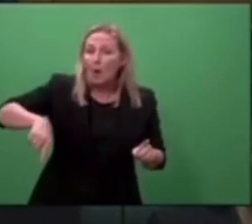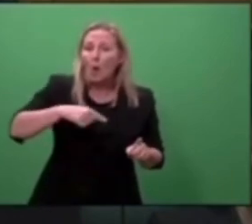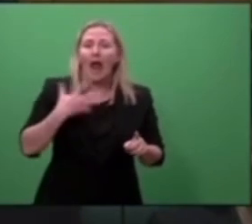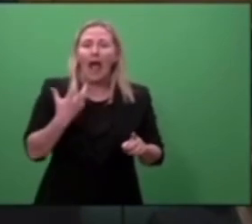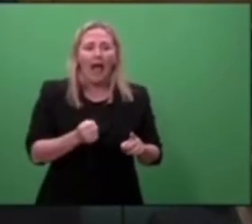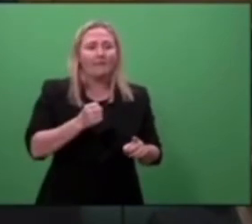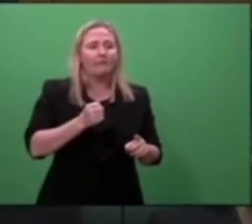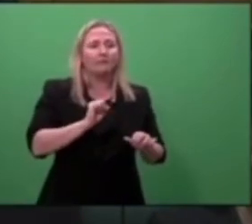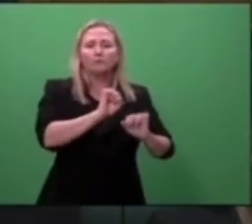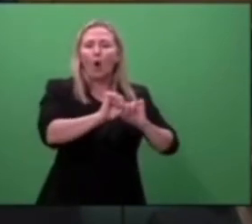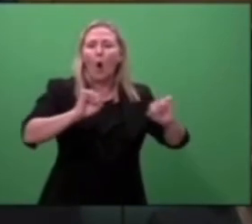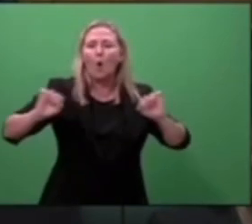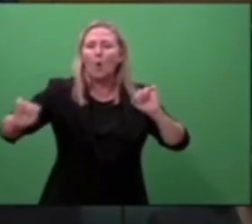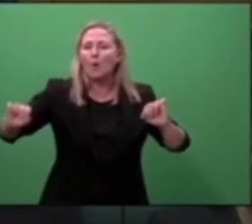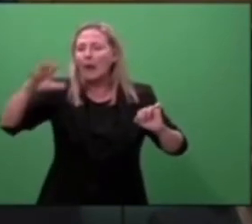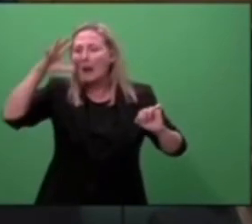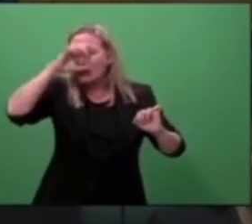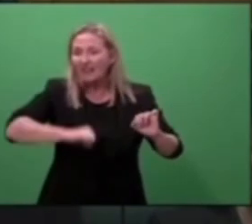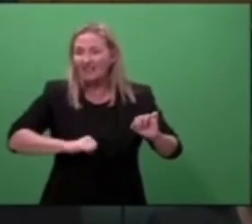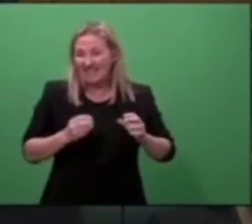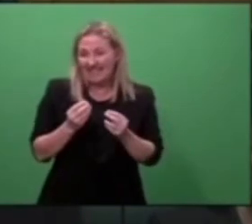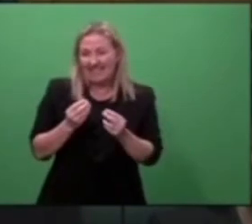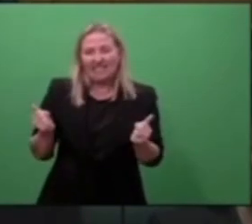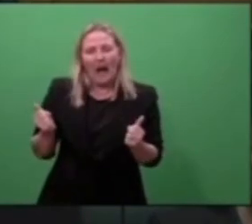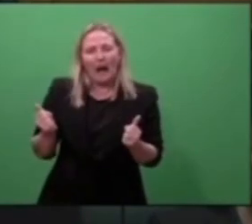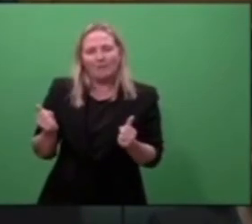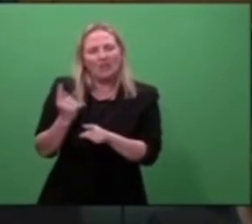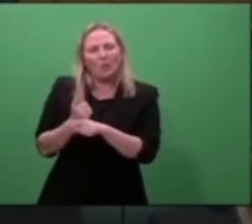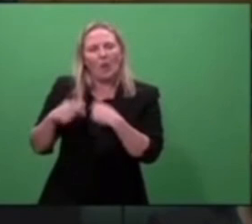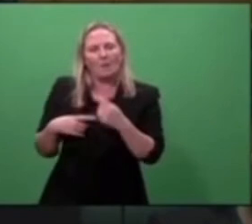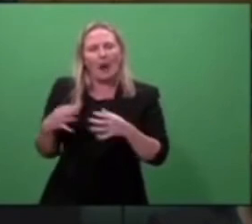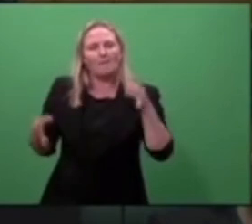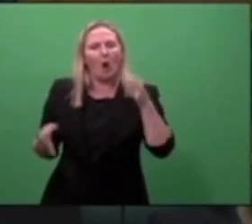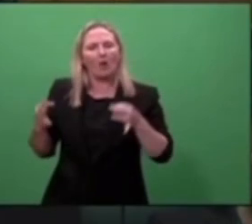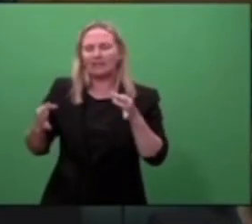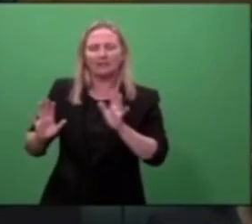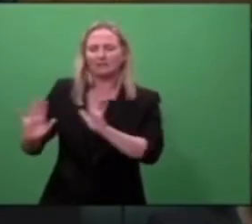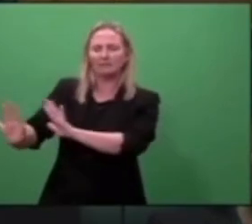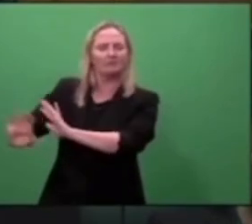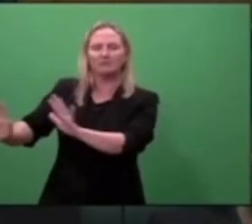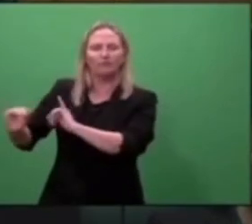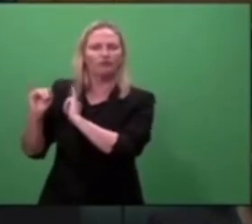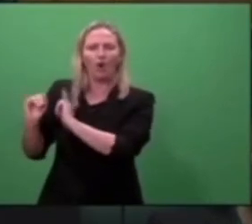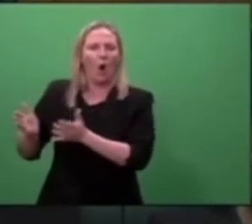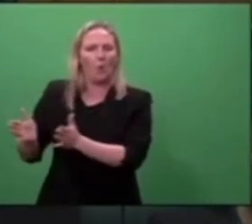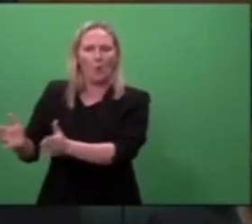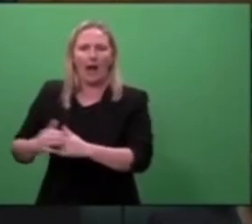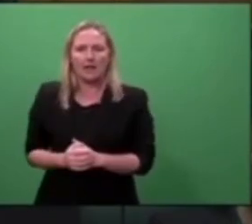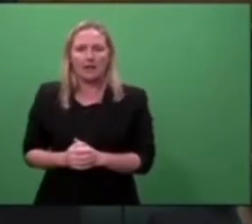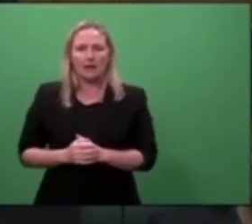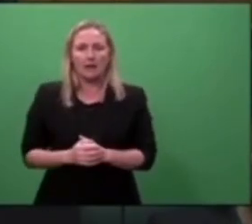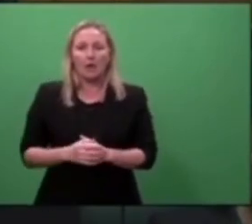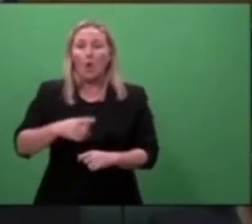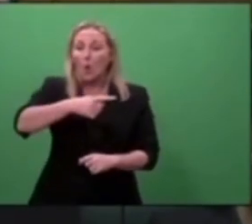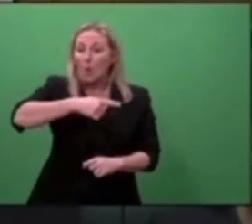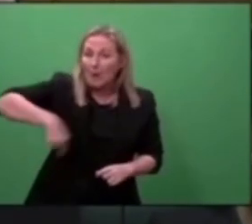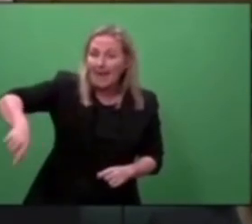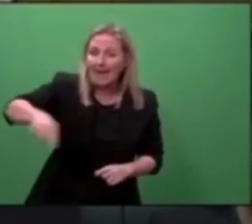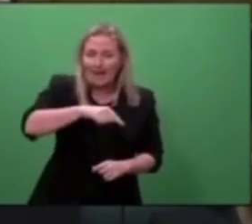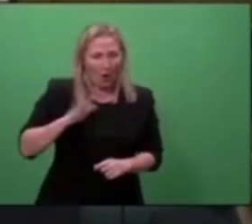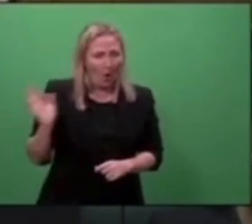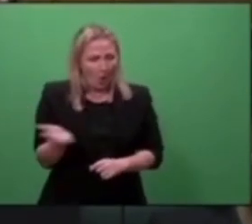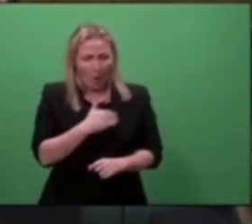to bring politics into today. We should not do that. There are things that we need to learn and acknowledge that,